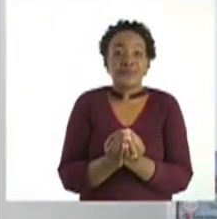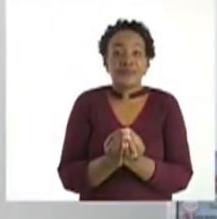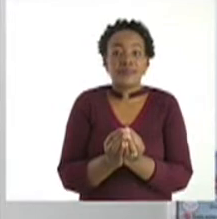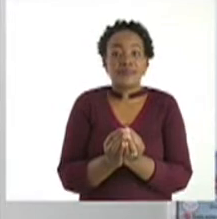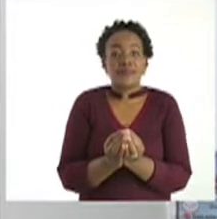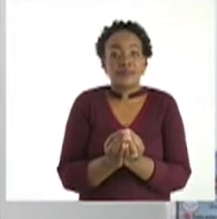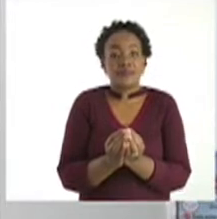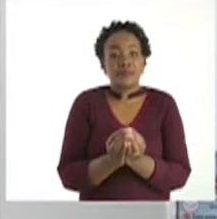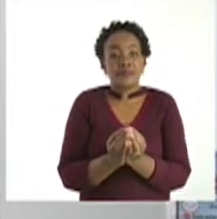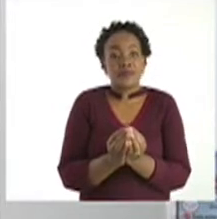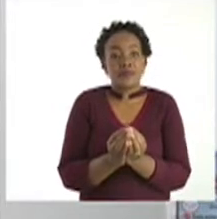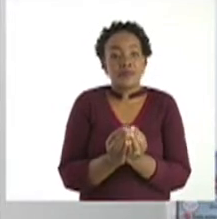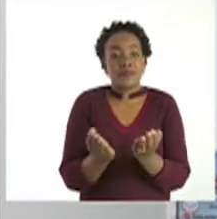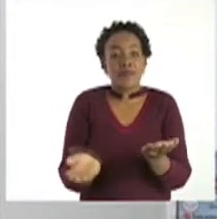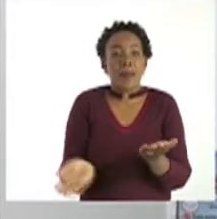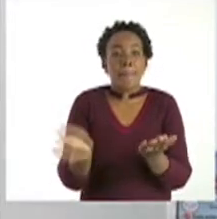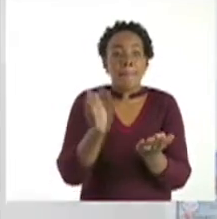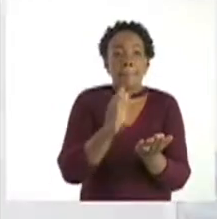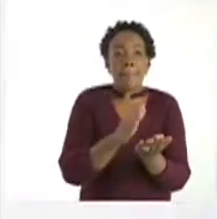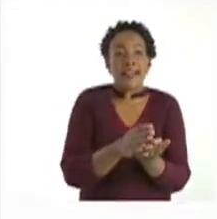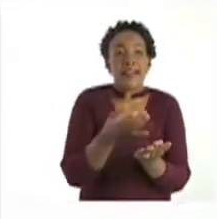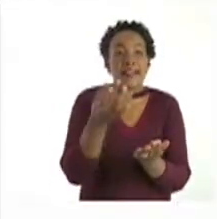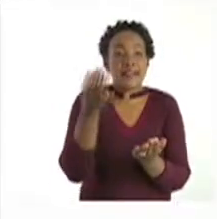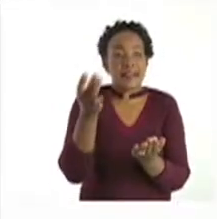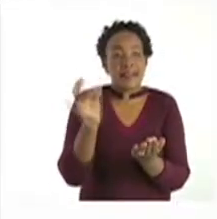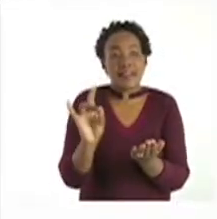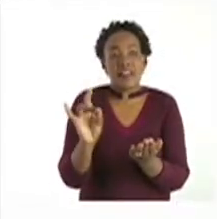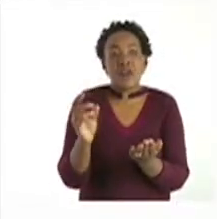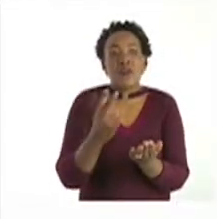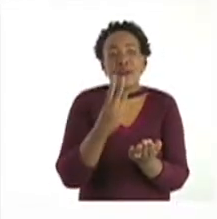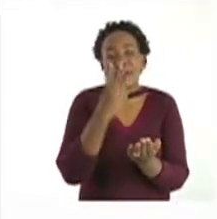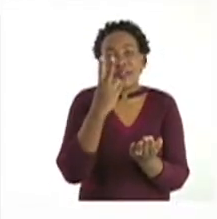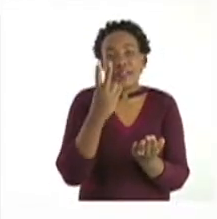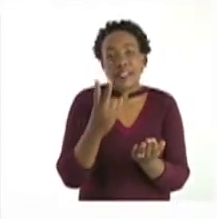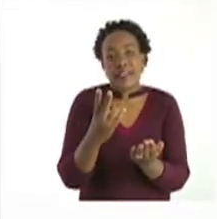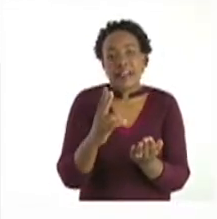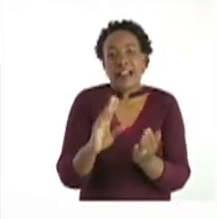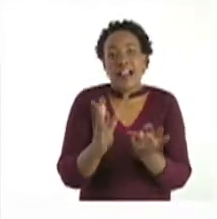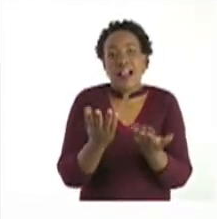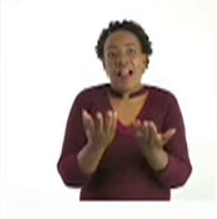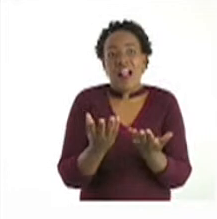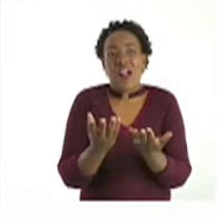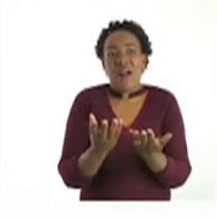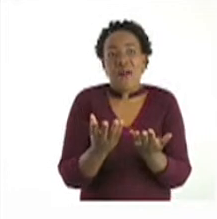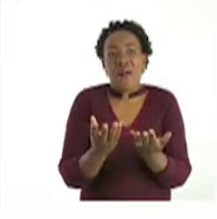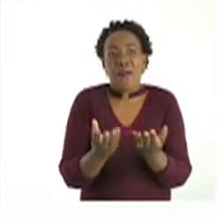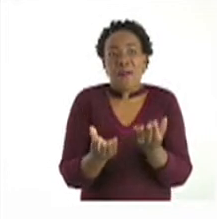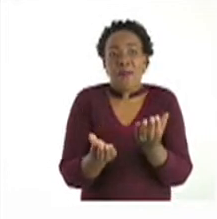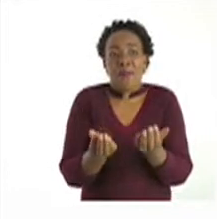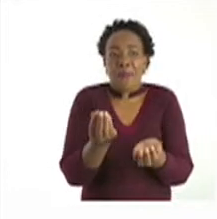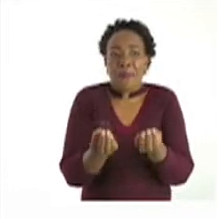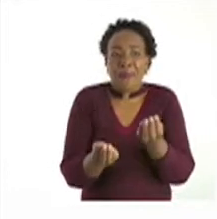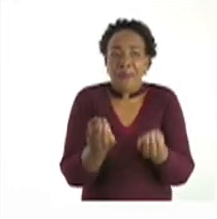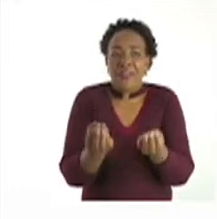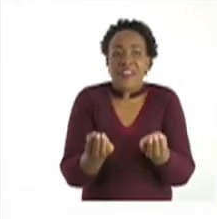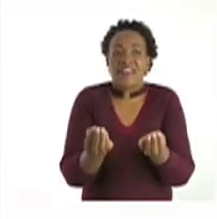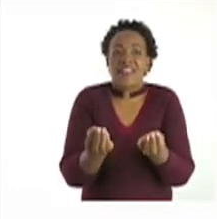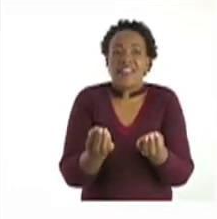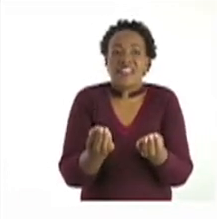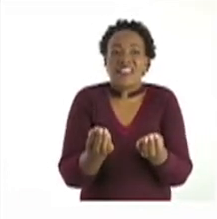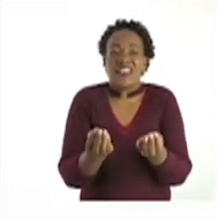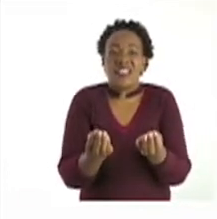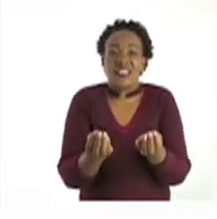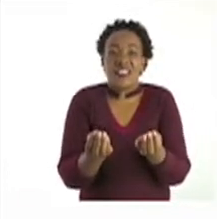Let's now turn to page 8, where we are going to talk about capacity. And on this topic,